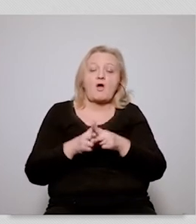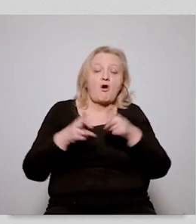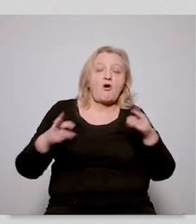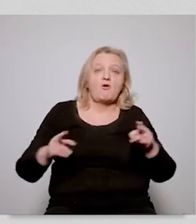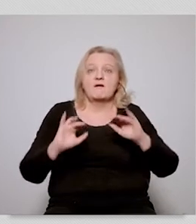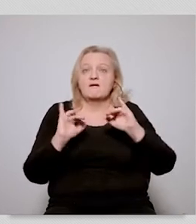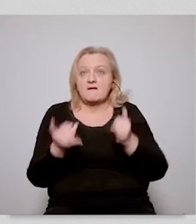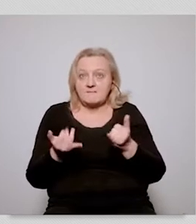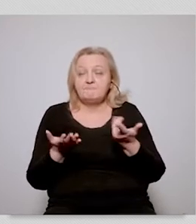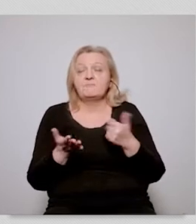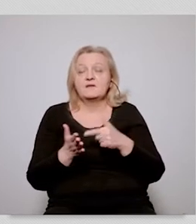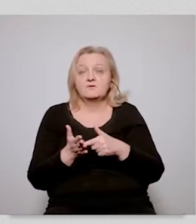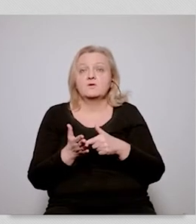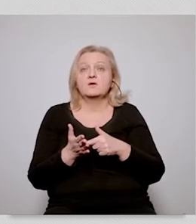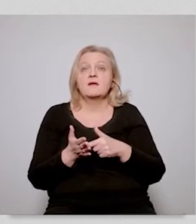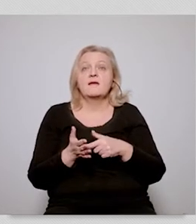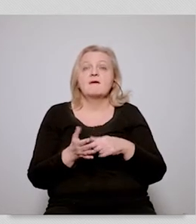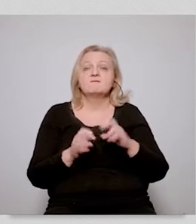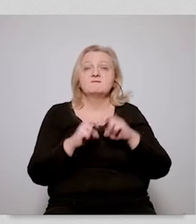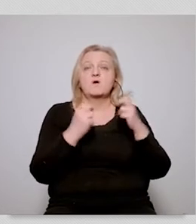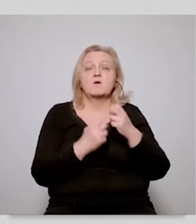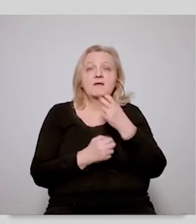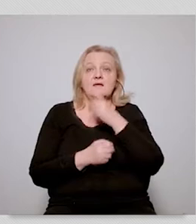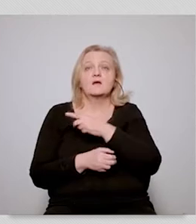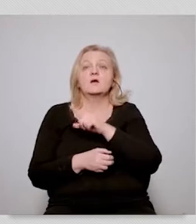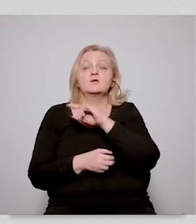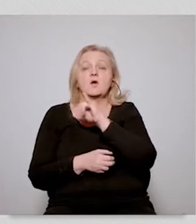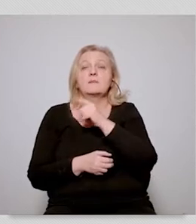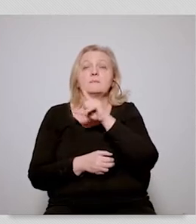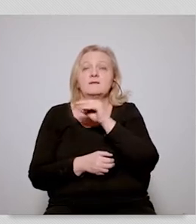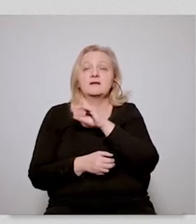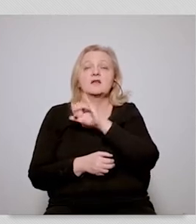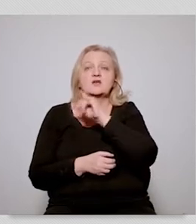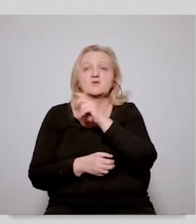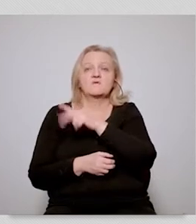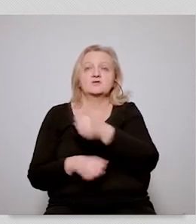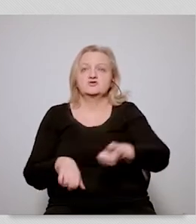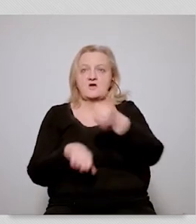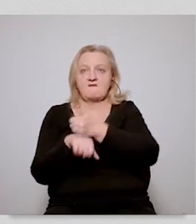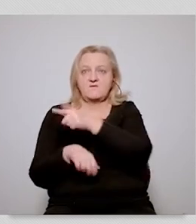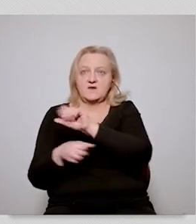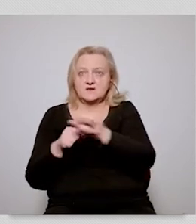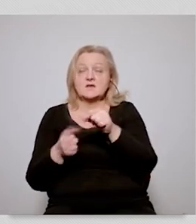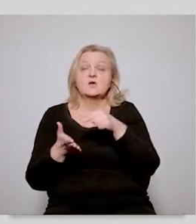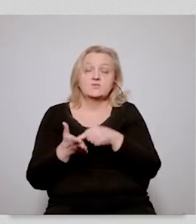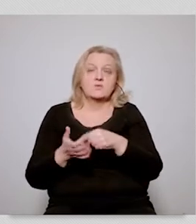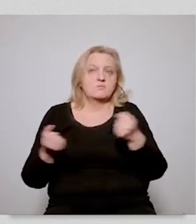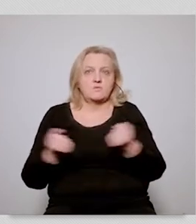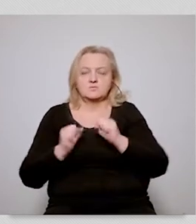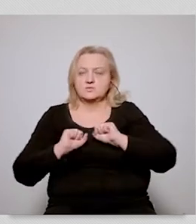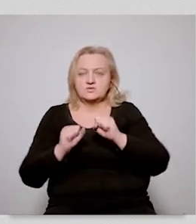ask how it should progress in which time etc um forum energy